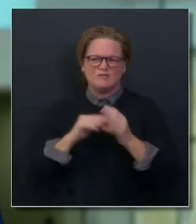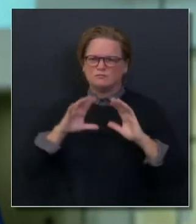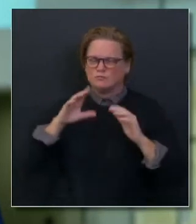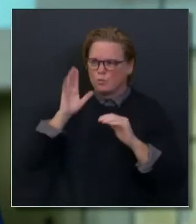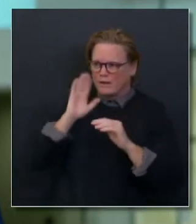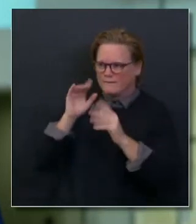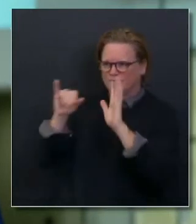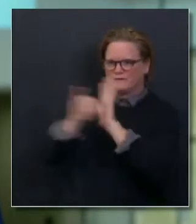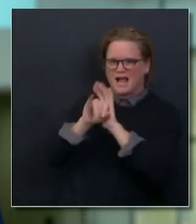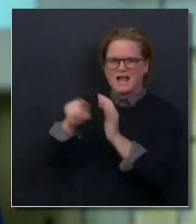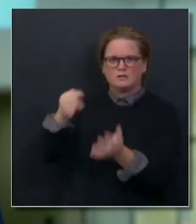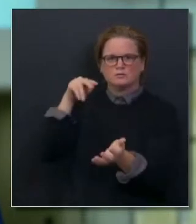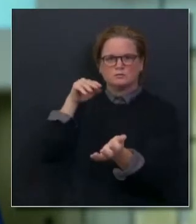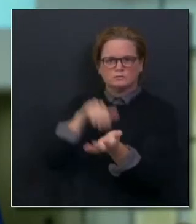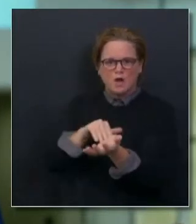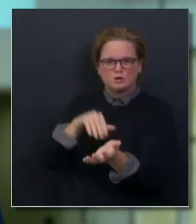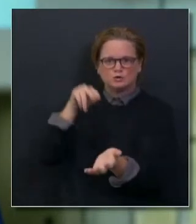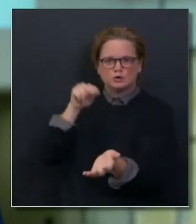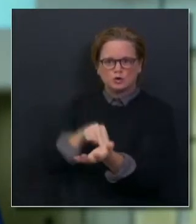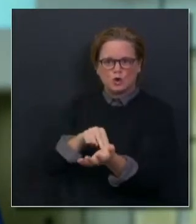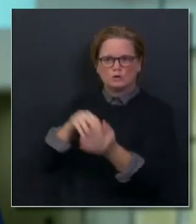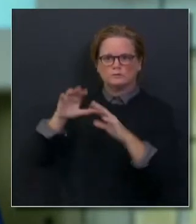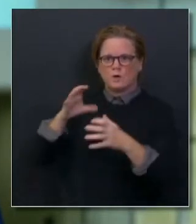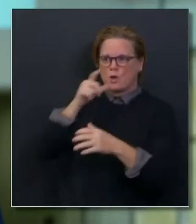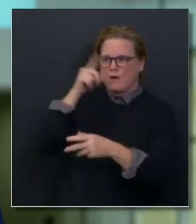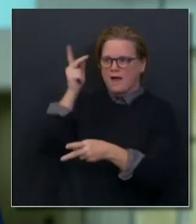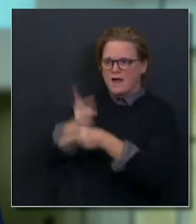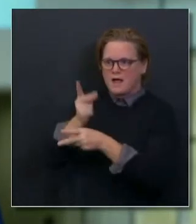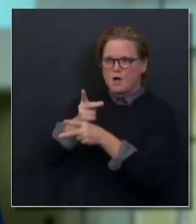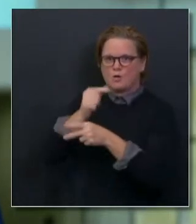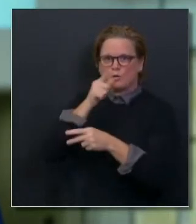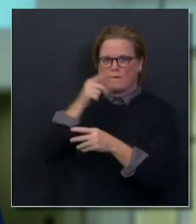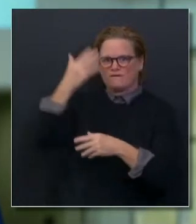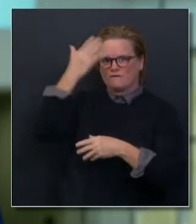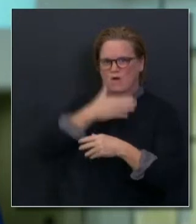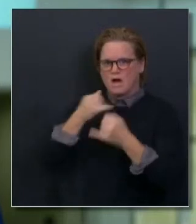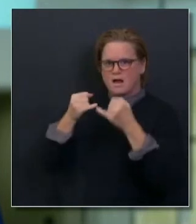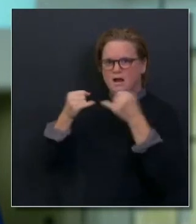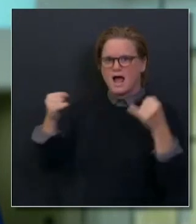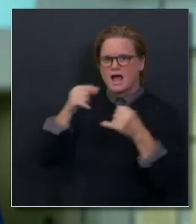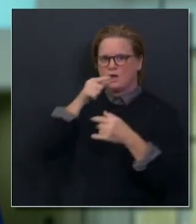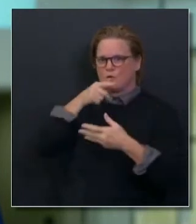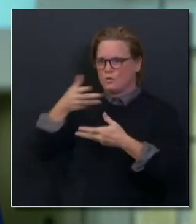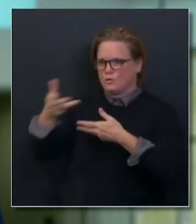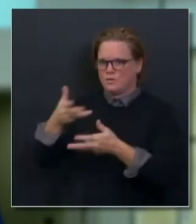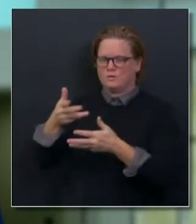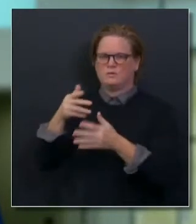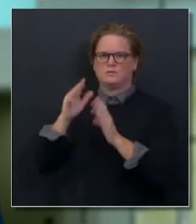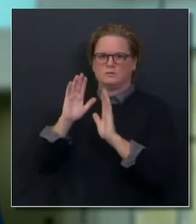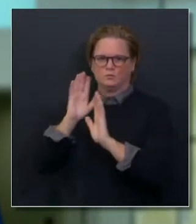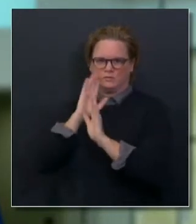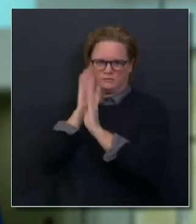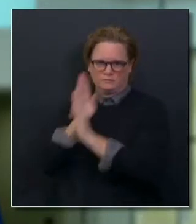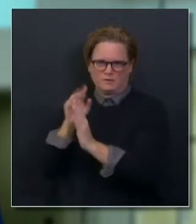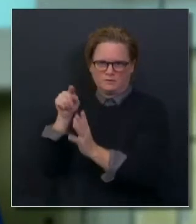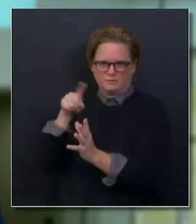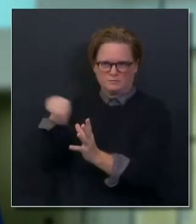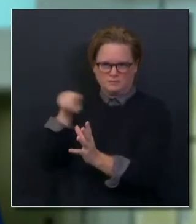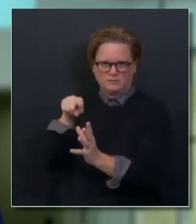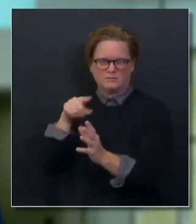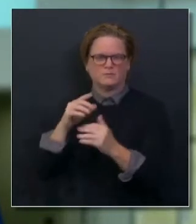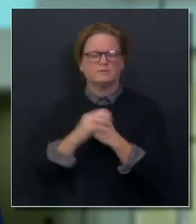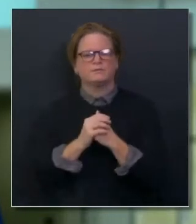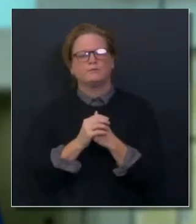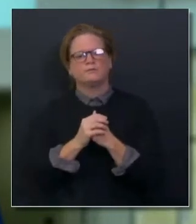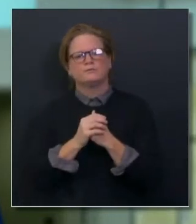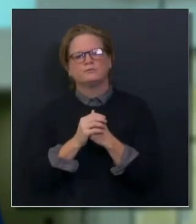reiterate what the Governor said, meeting some of those workers who were receiving the vaccine yesterday, although it was just five, I think their stories are